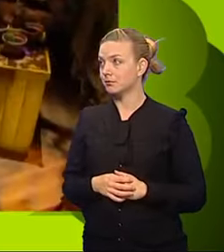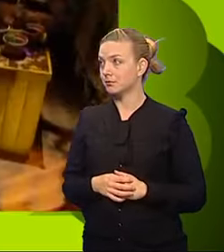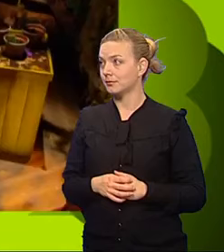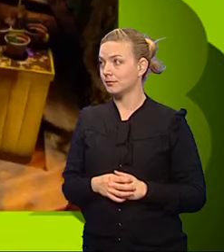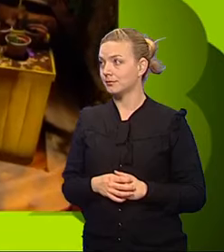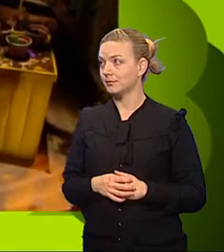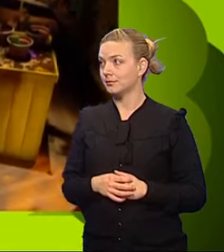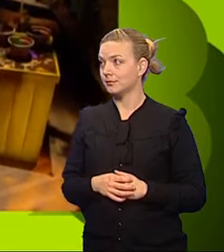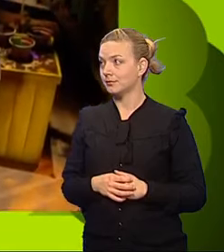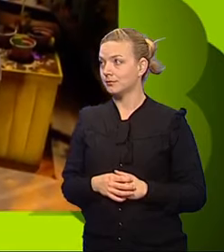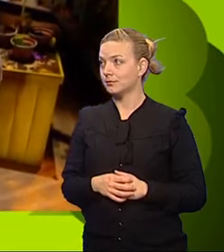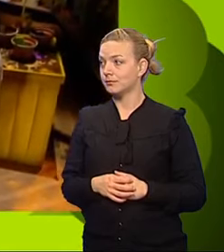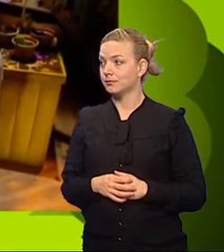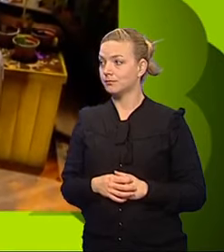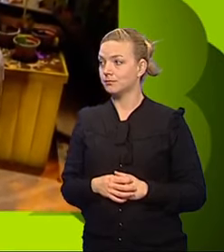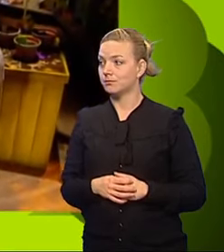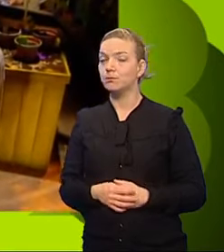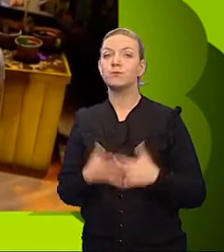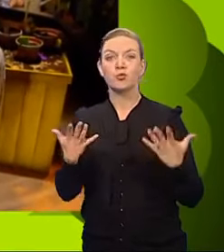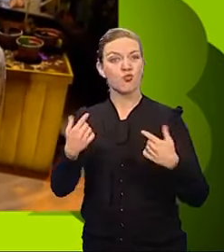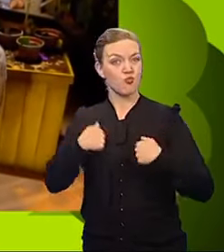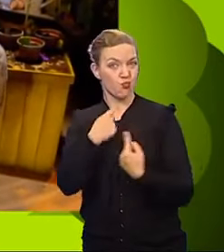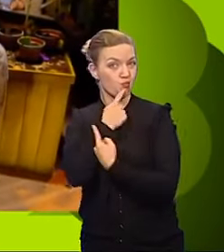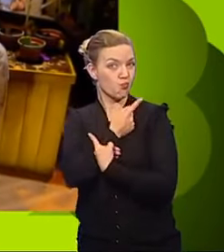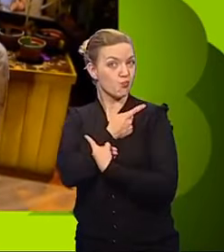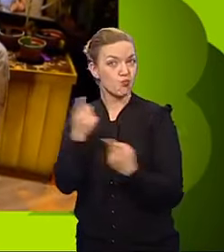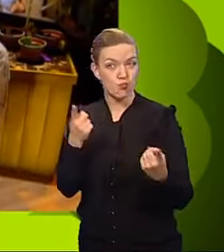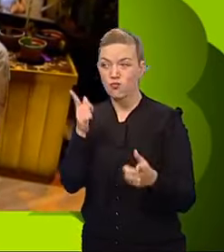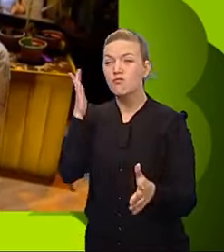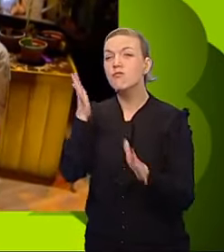I can now reveal the saboteur was in fact...